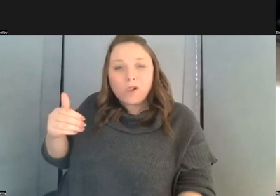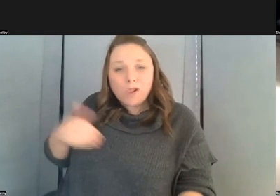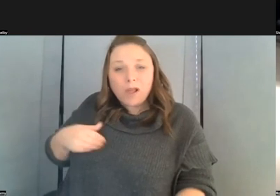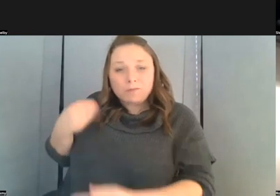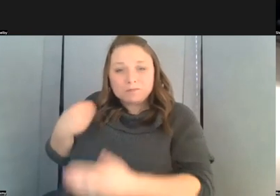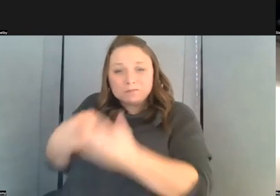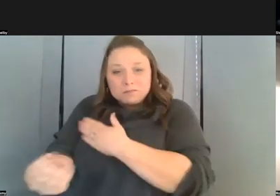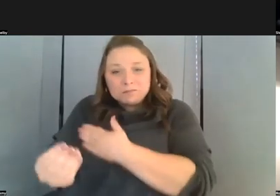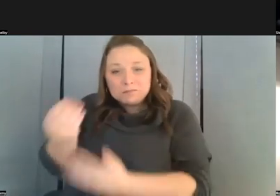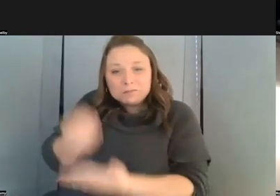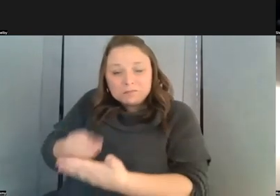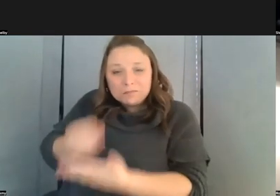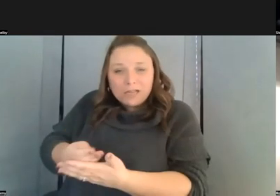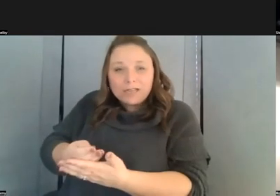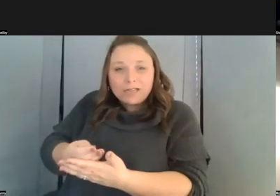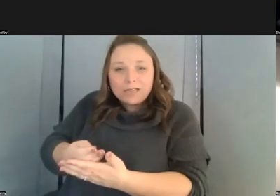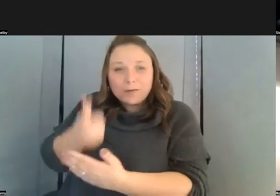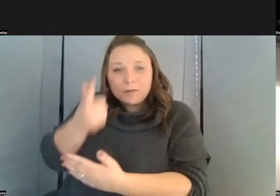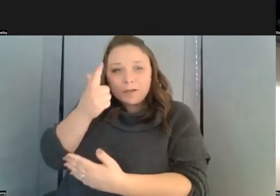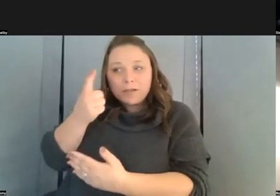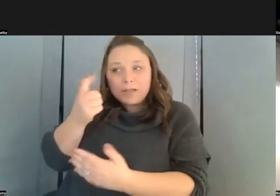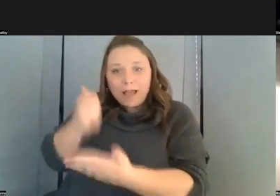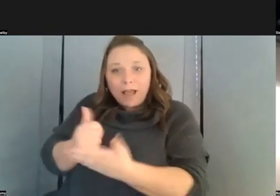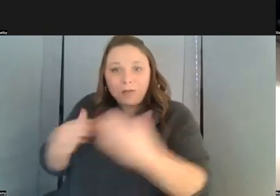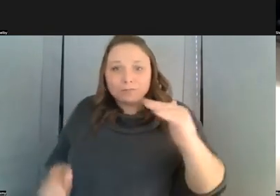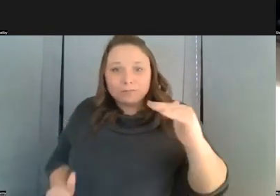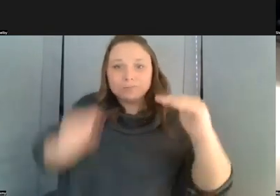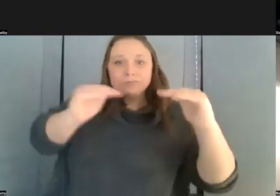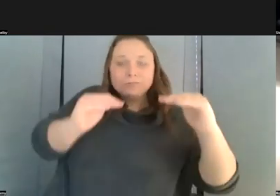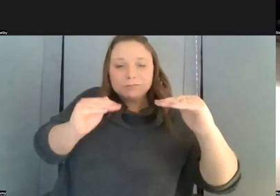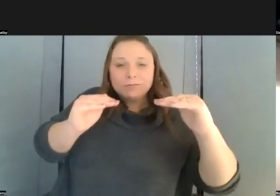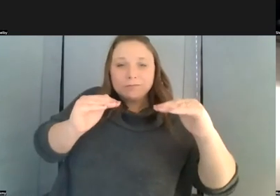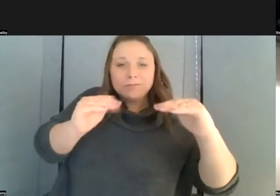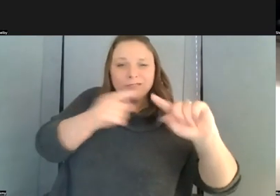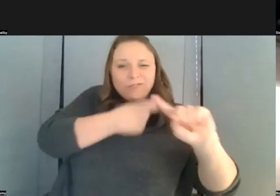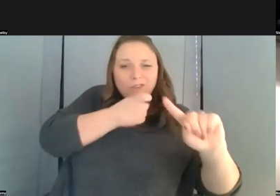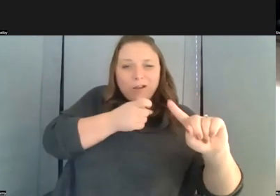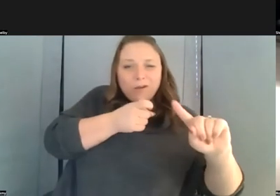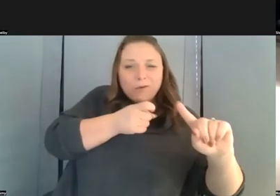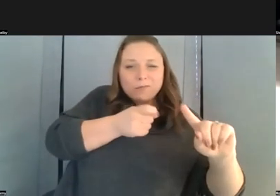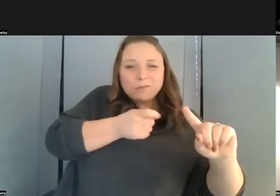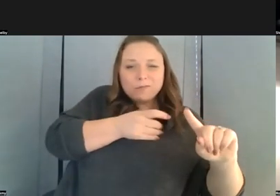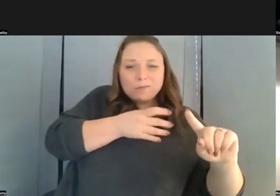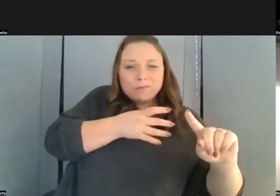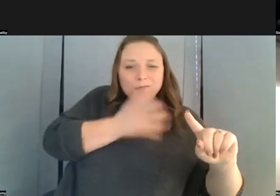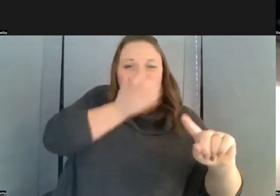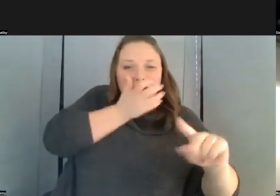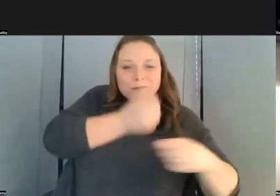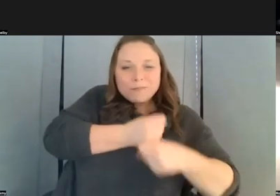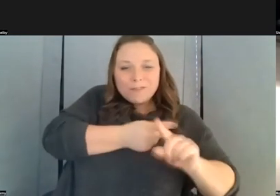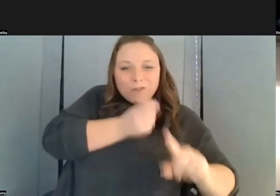they're on even grounds with grain produced by tractors that would make no sense so